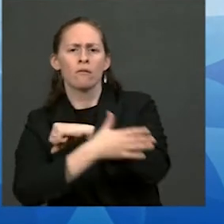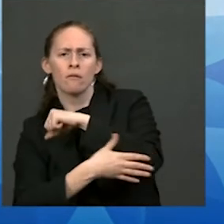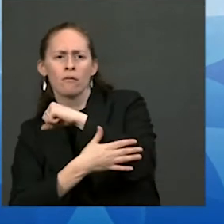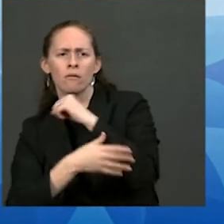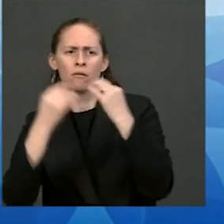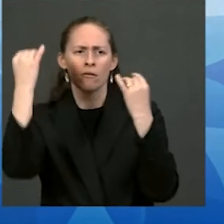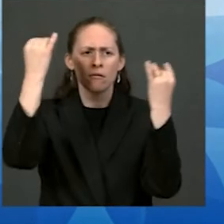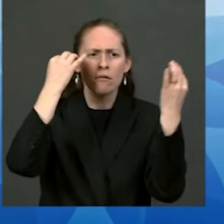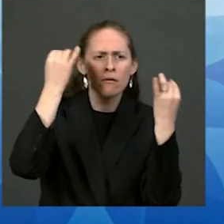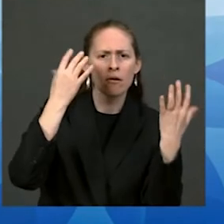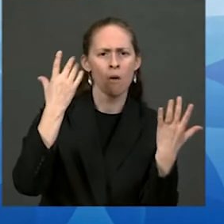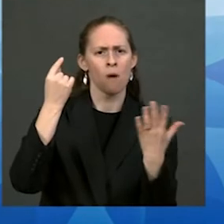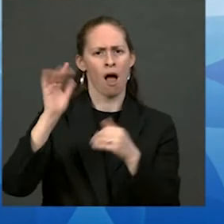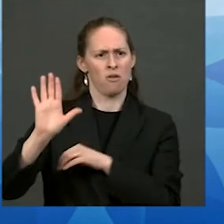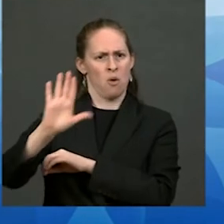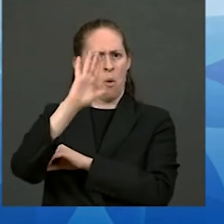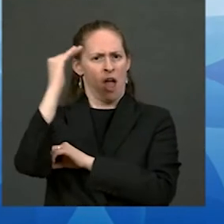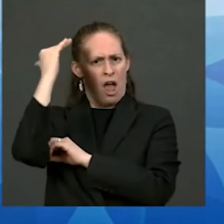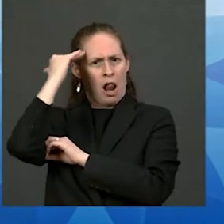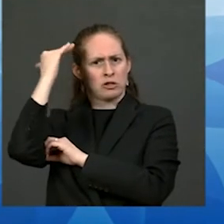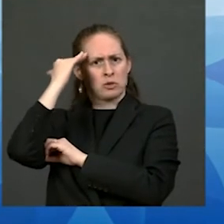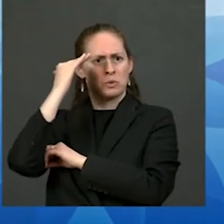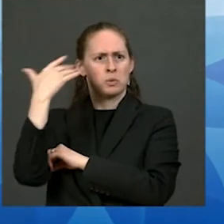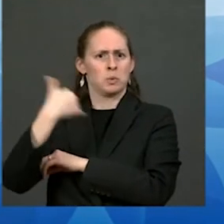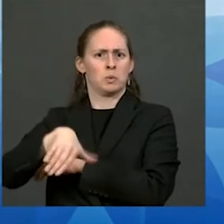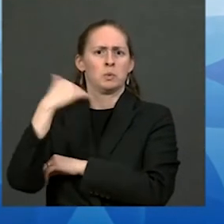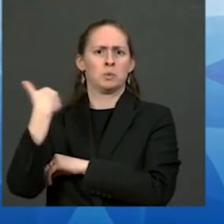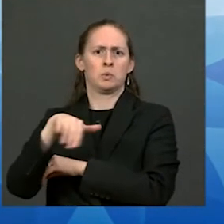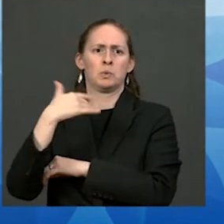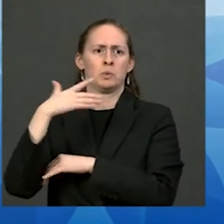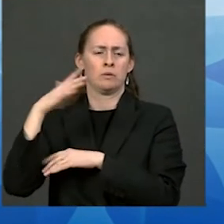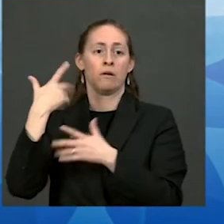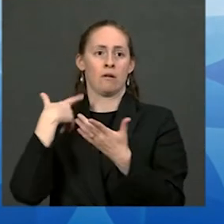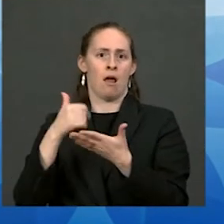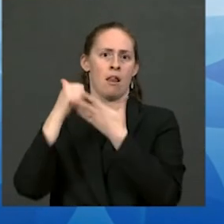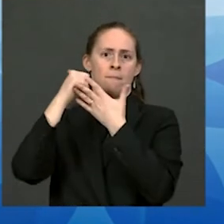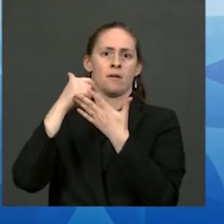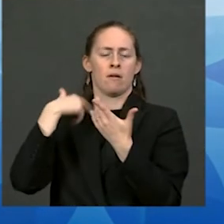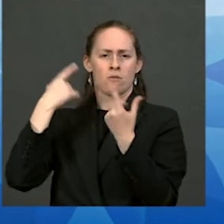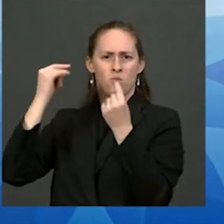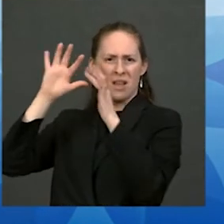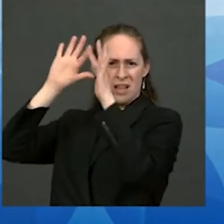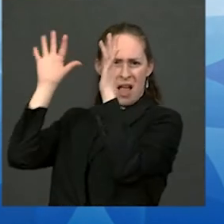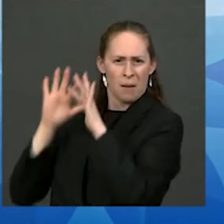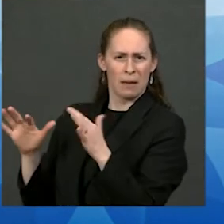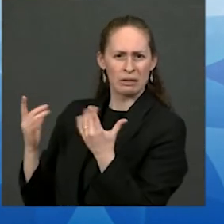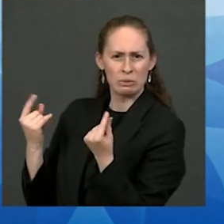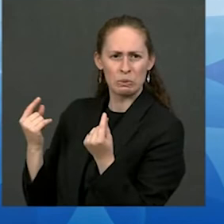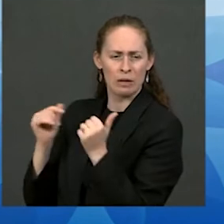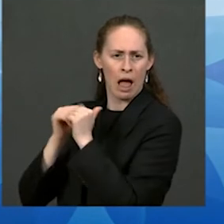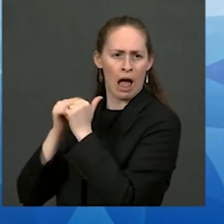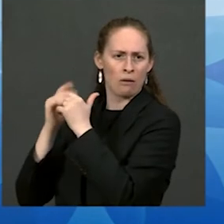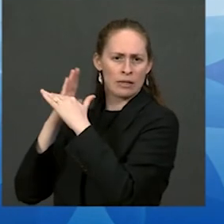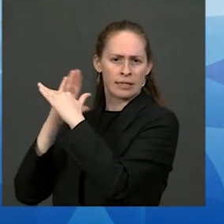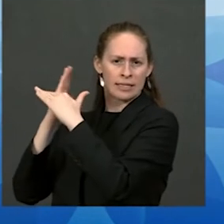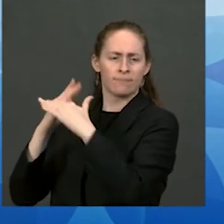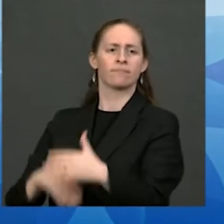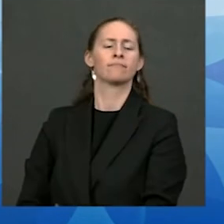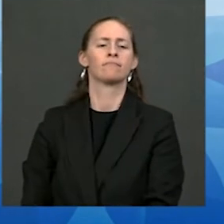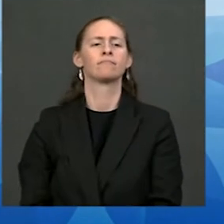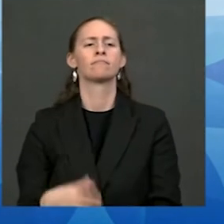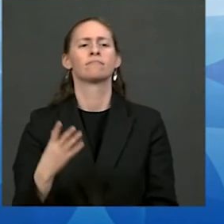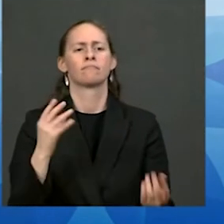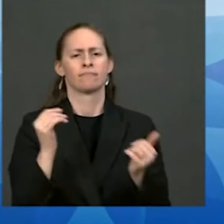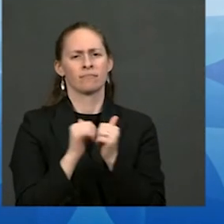approach helping us fight climate change and fourth taking action to protect the greater